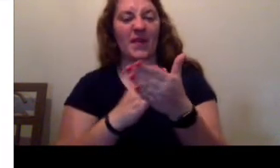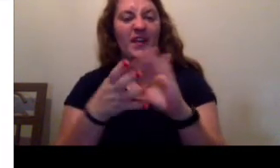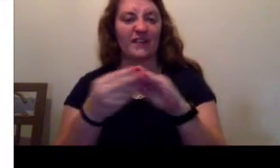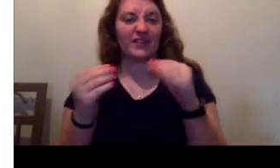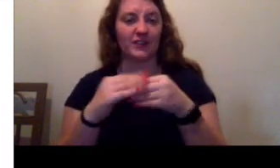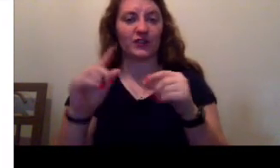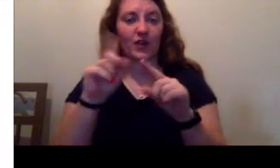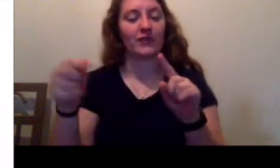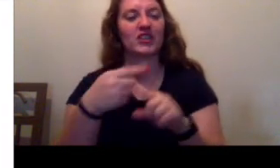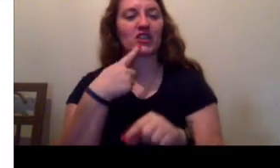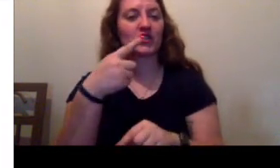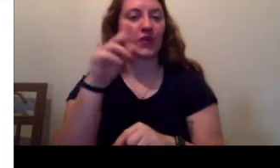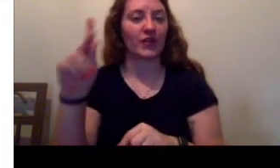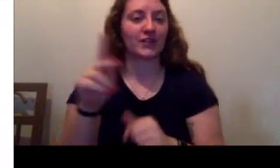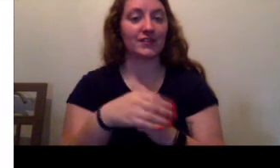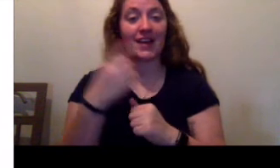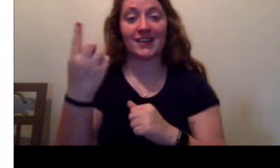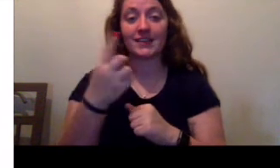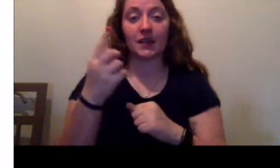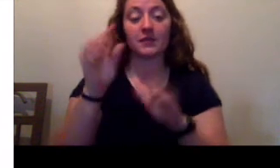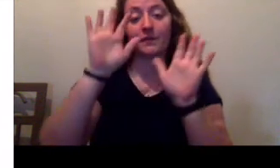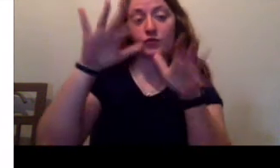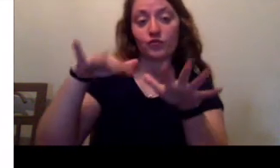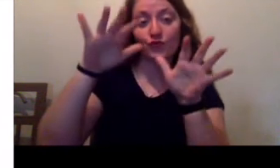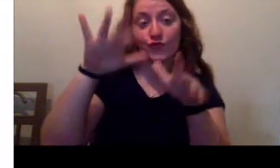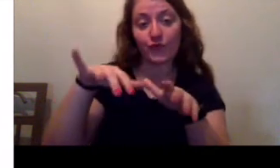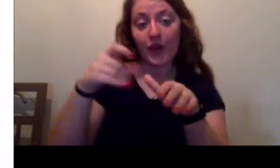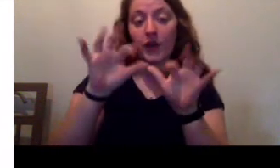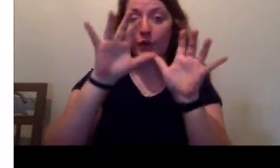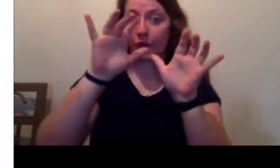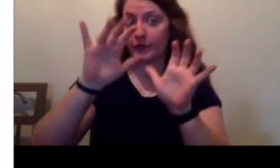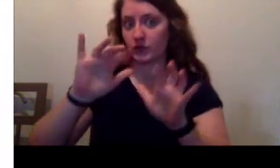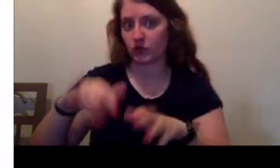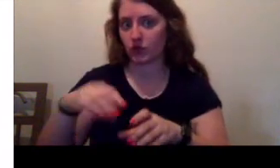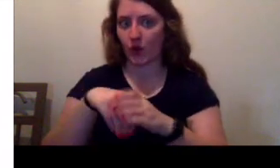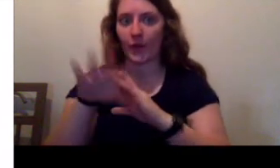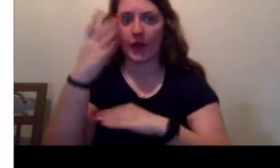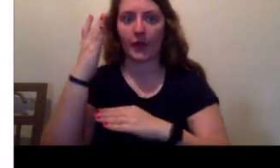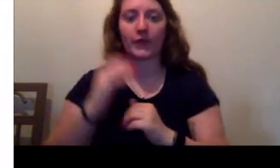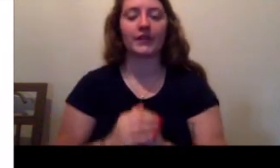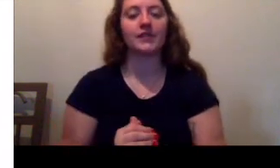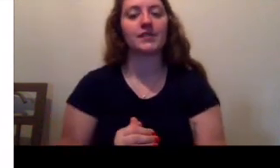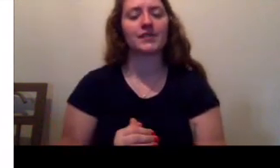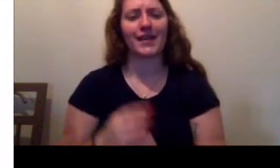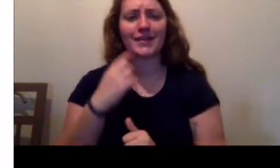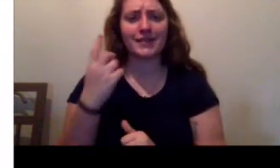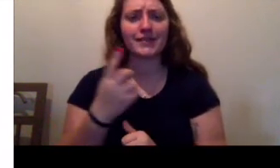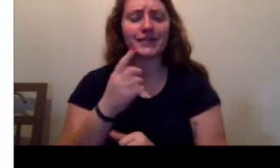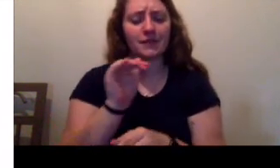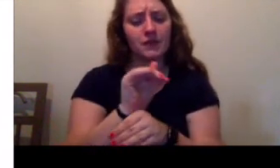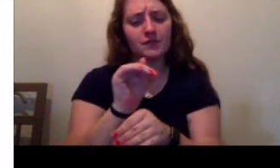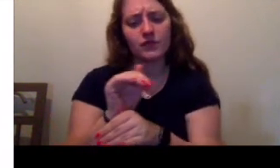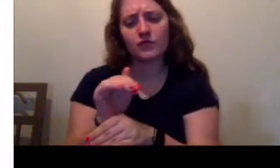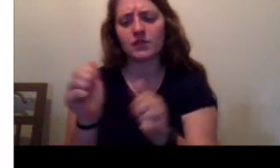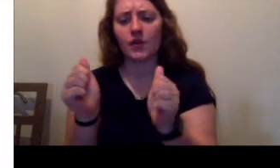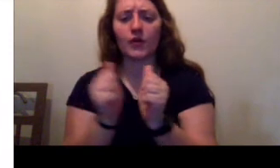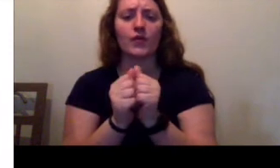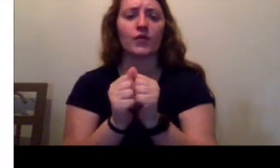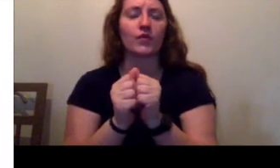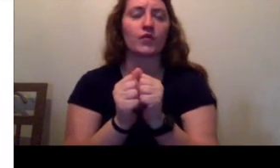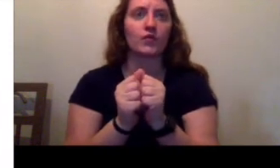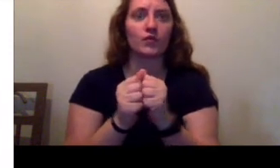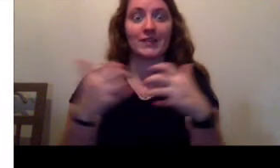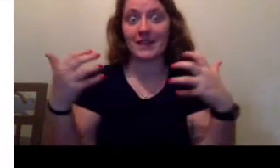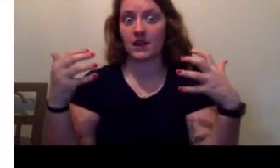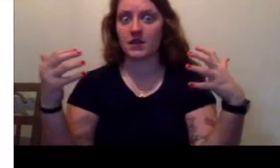to Kirstie. Sometimes it was raining or even snowing in the woods. Sometimes it was evening with long, frightening